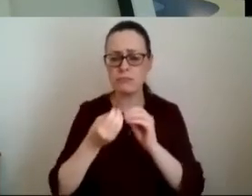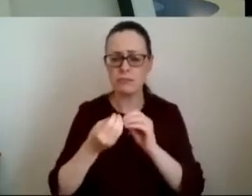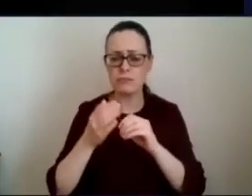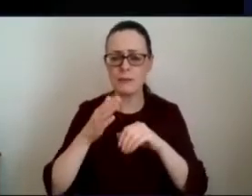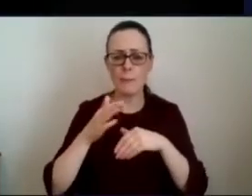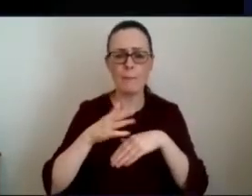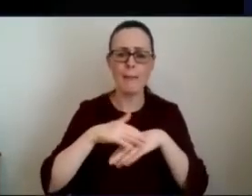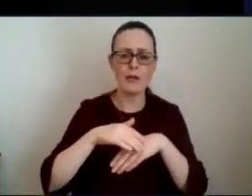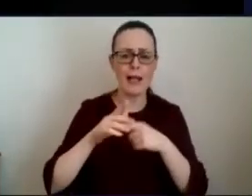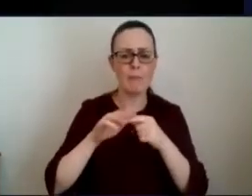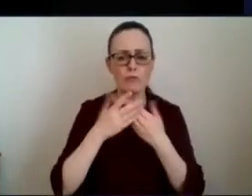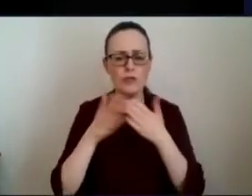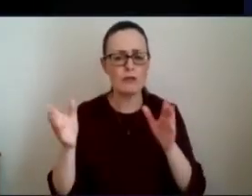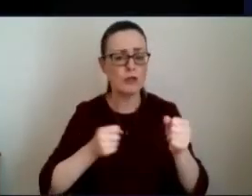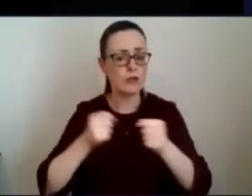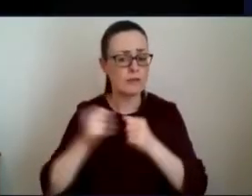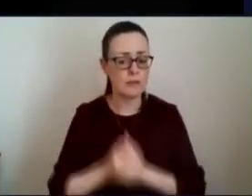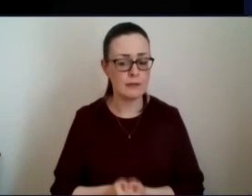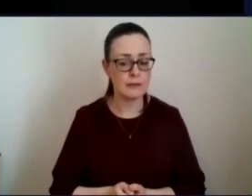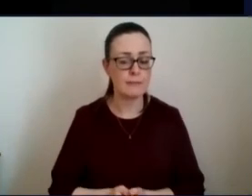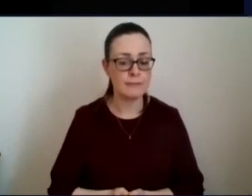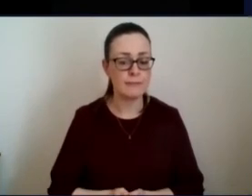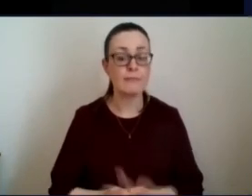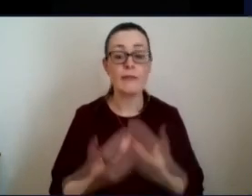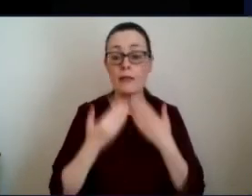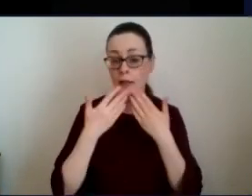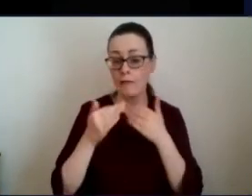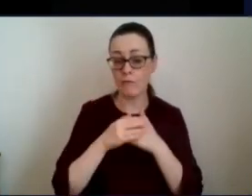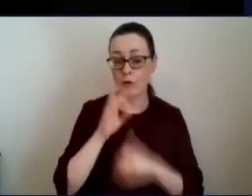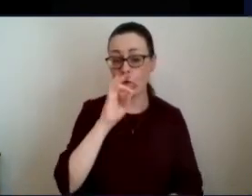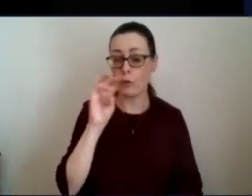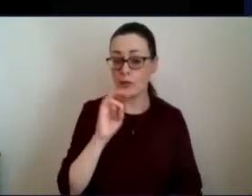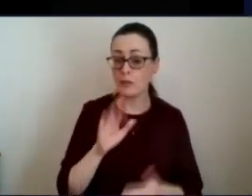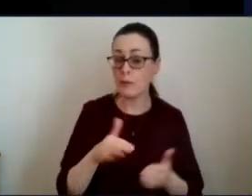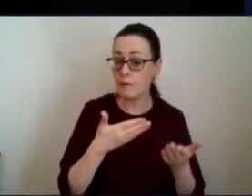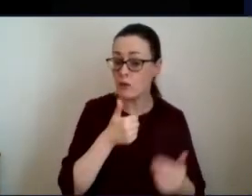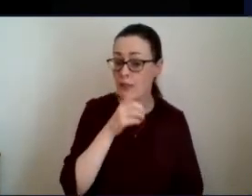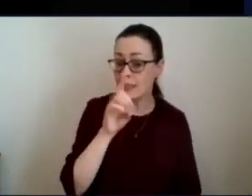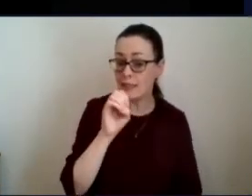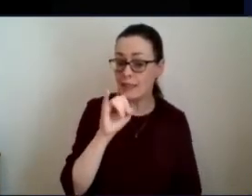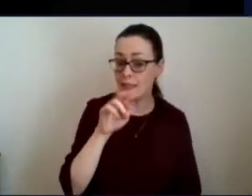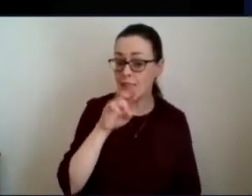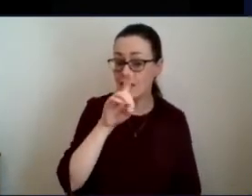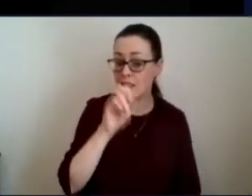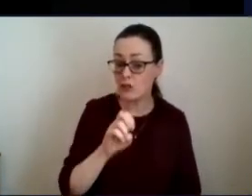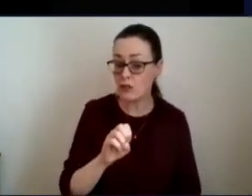thank you very much for that question due to i'm going to come to you uh obviously to address that please